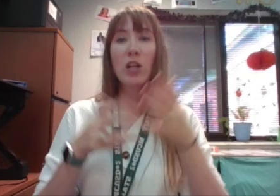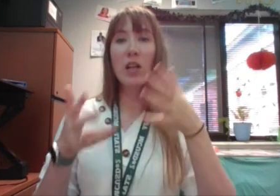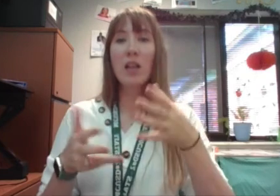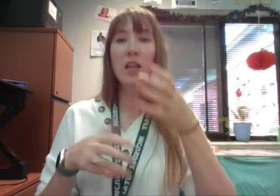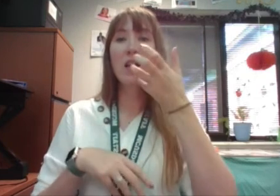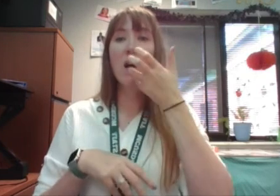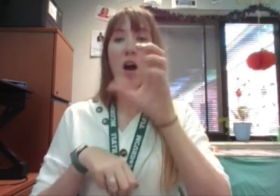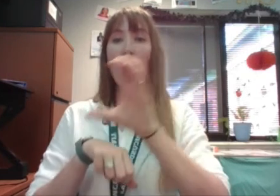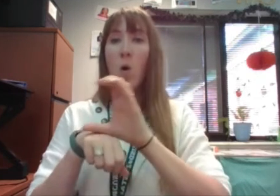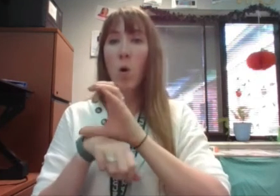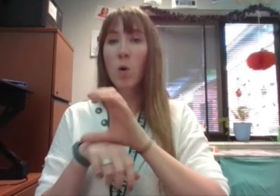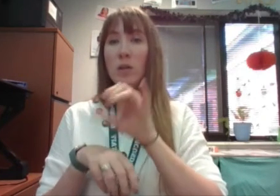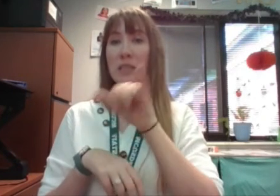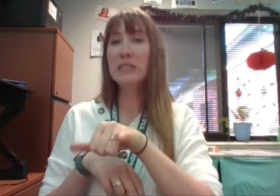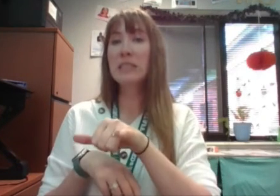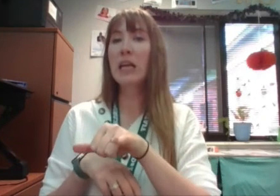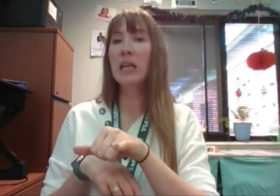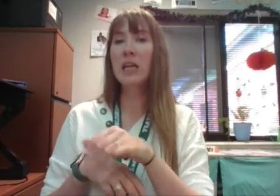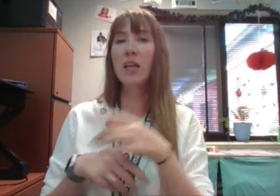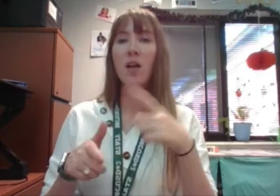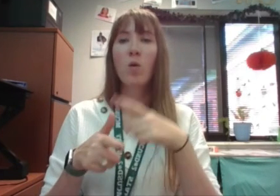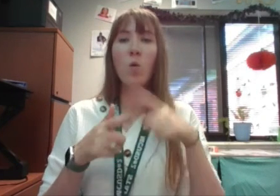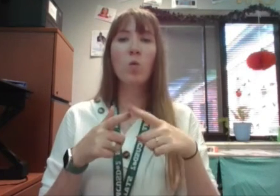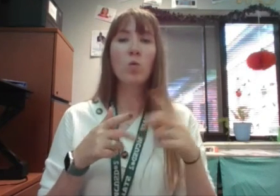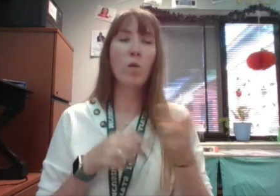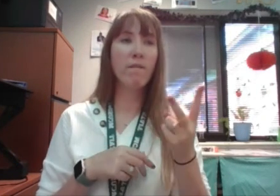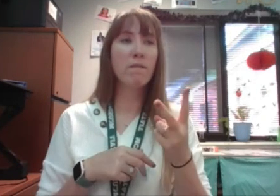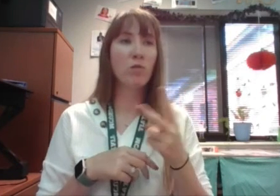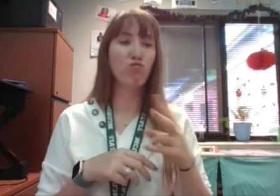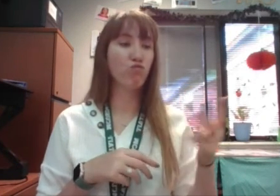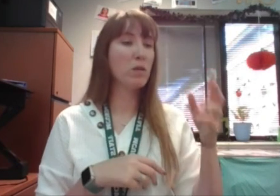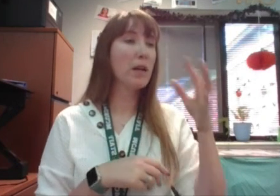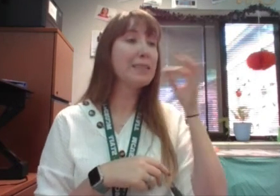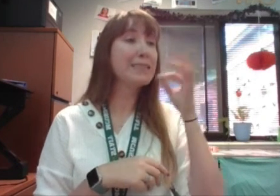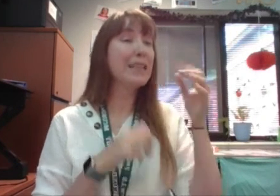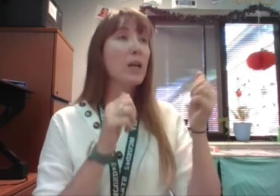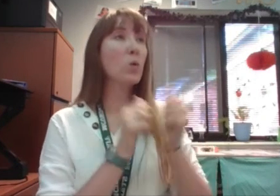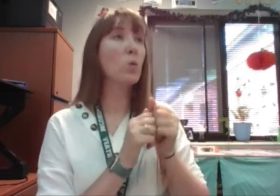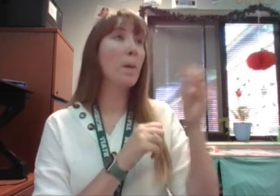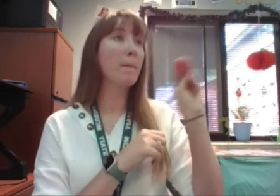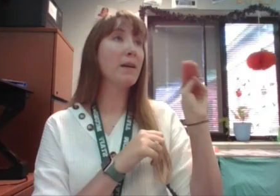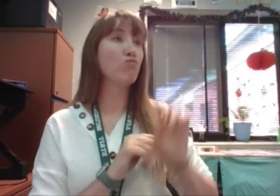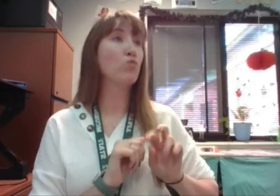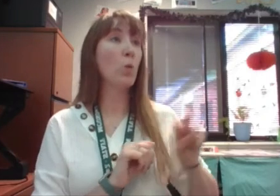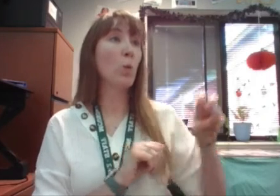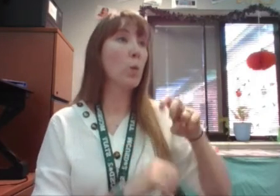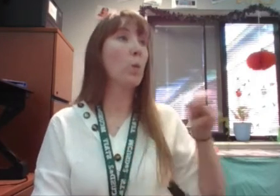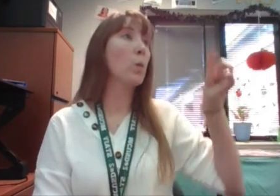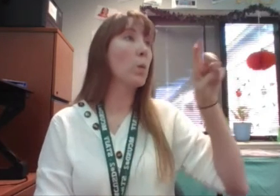cocoa. Then she and I hurry up the steps to the tower, round and round and round.